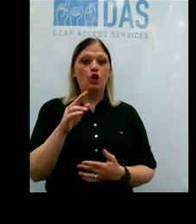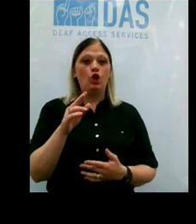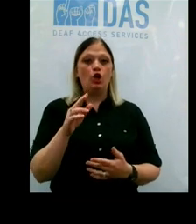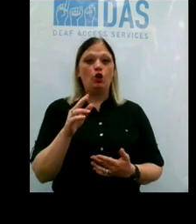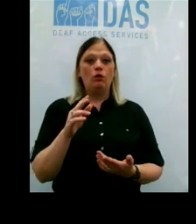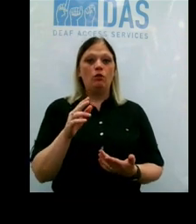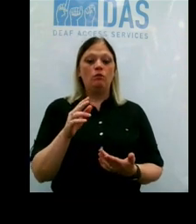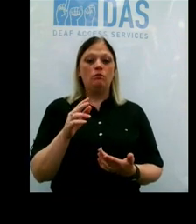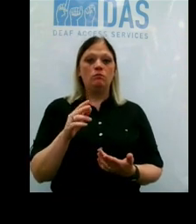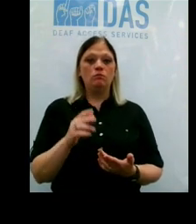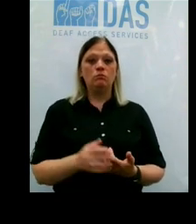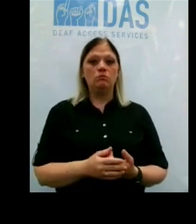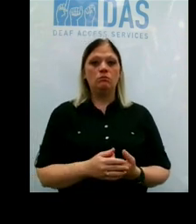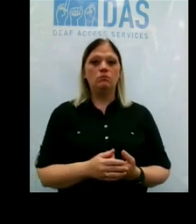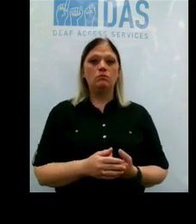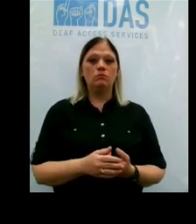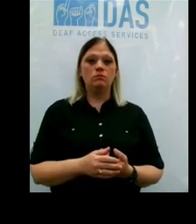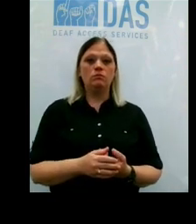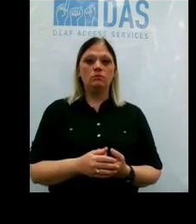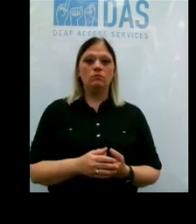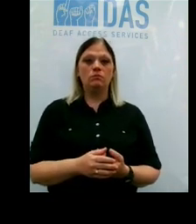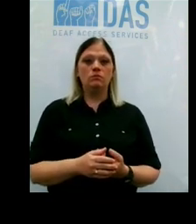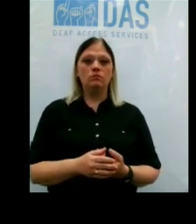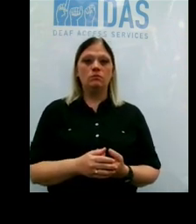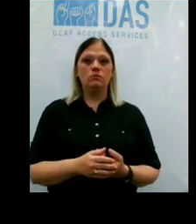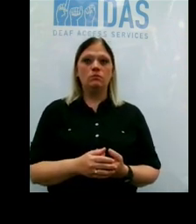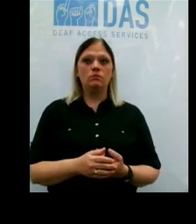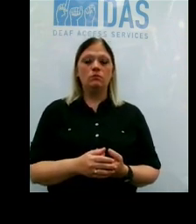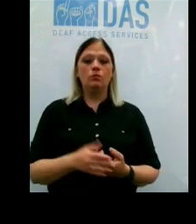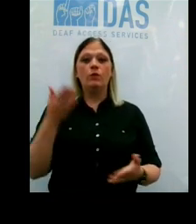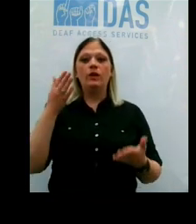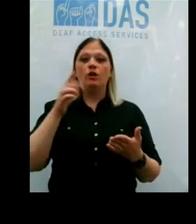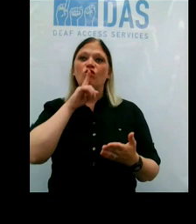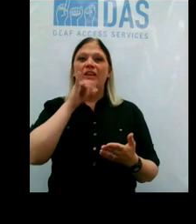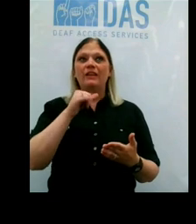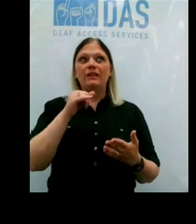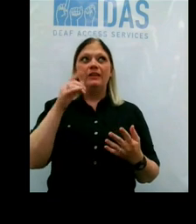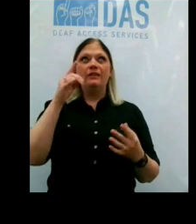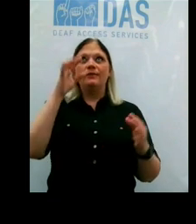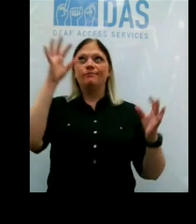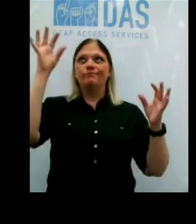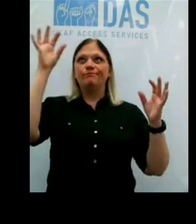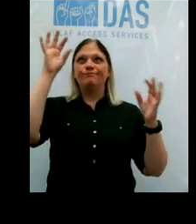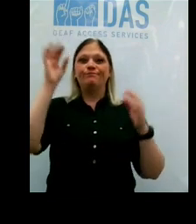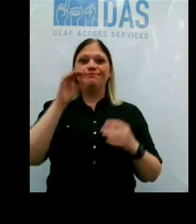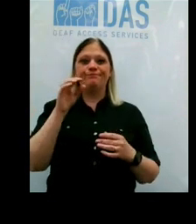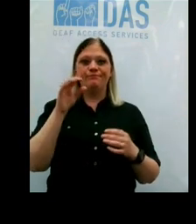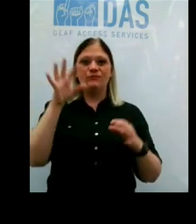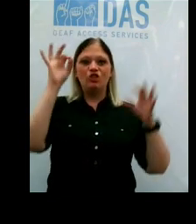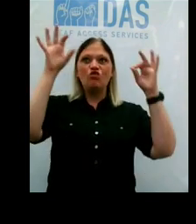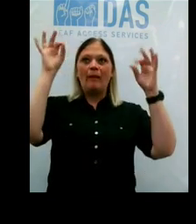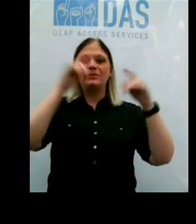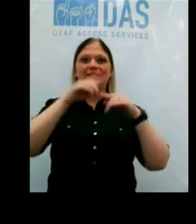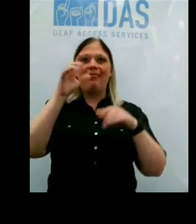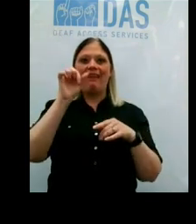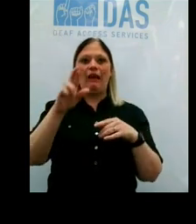the aerosols that have COVID-19 to be dissipated, with a small group of people. Hopefully it's just the people that live